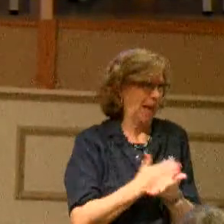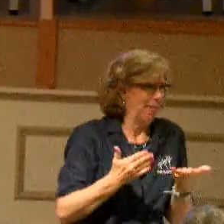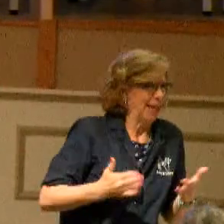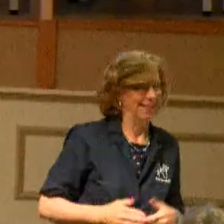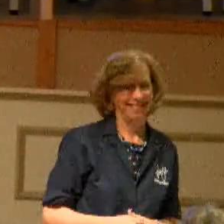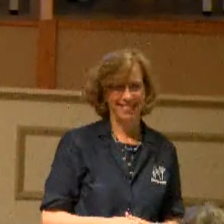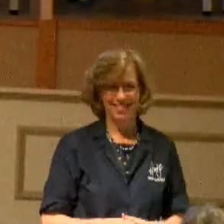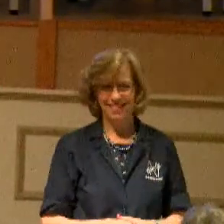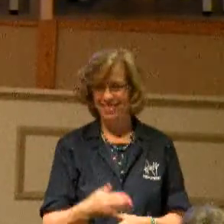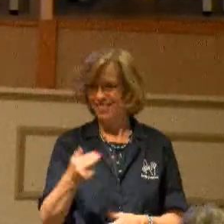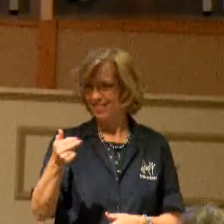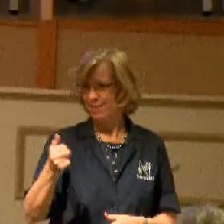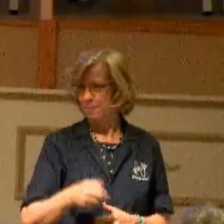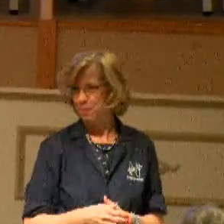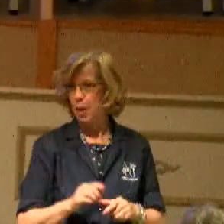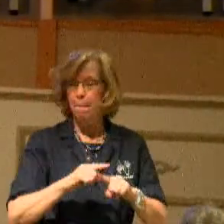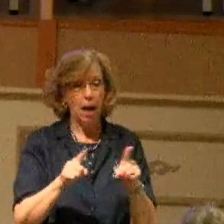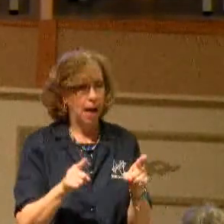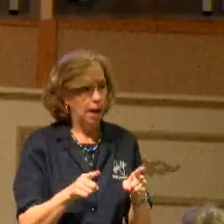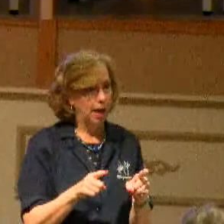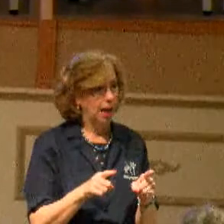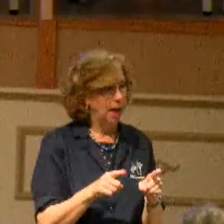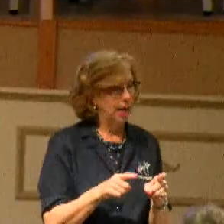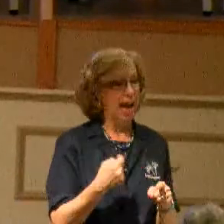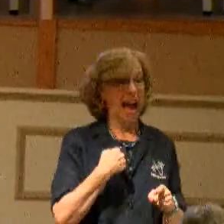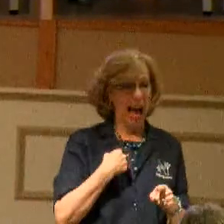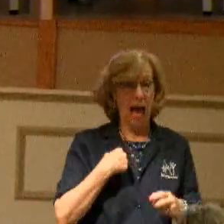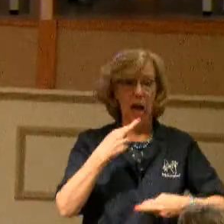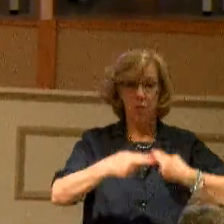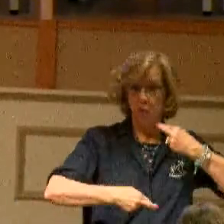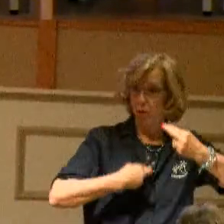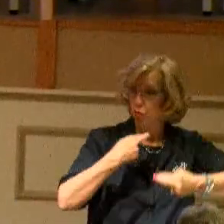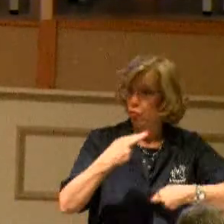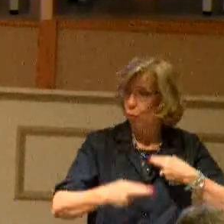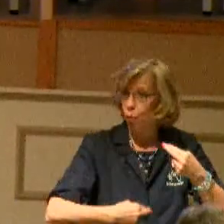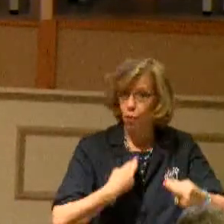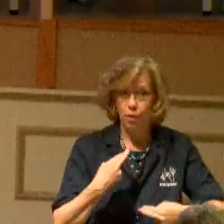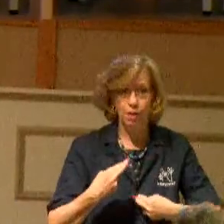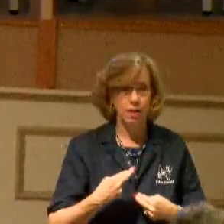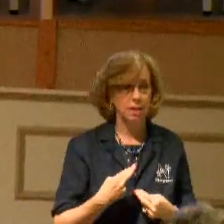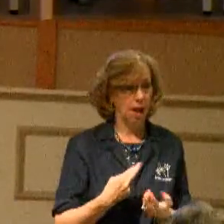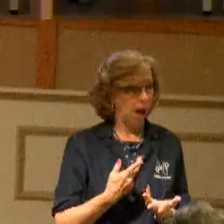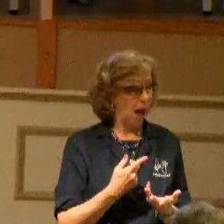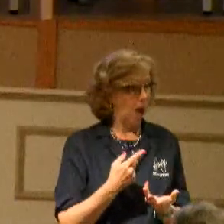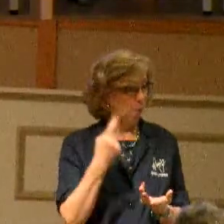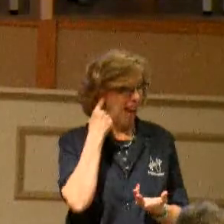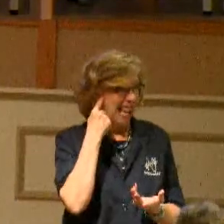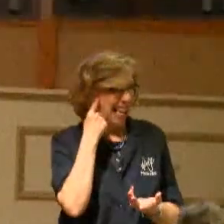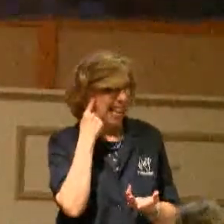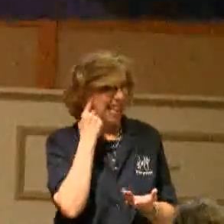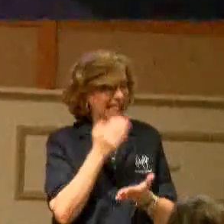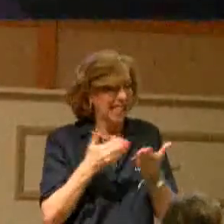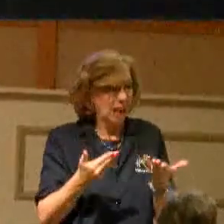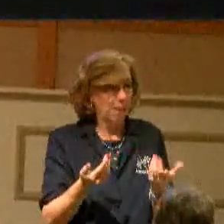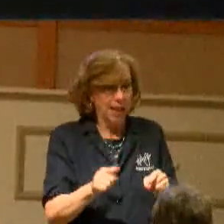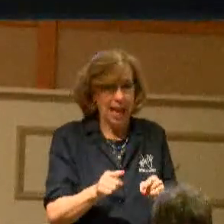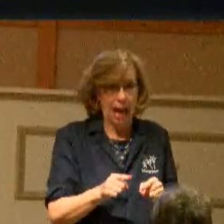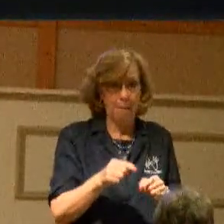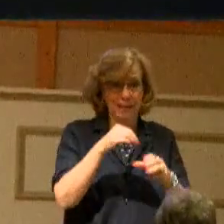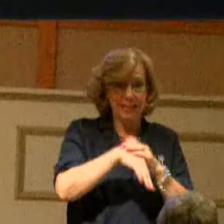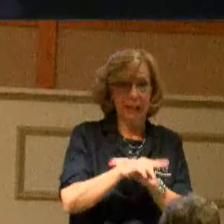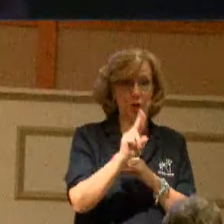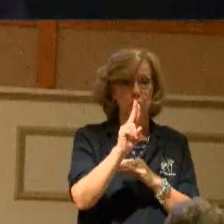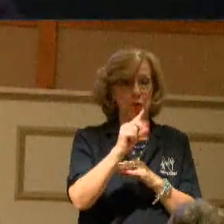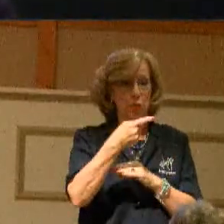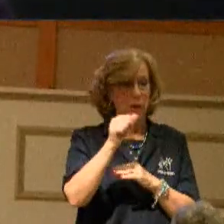Listen, folks, I rejoice when I hear something is going on in Uganda or